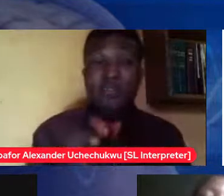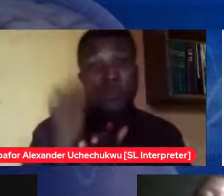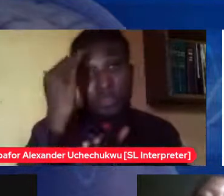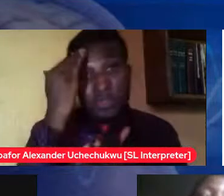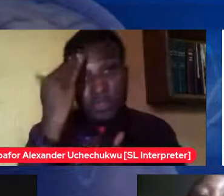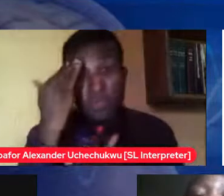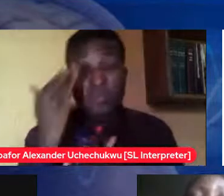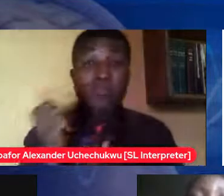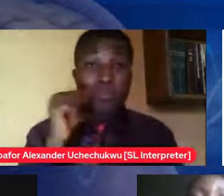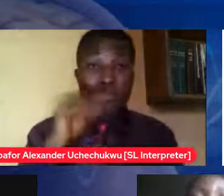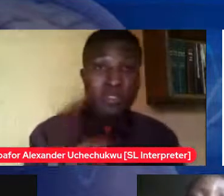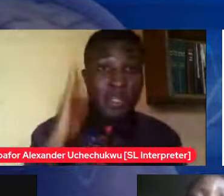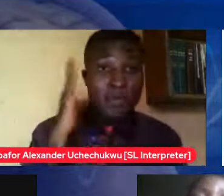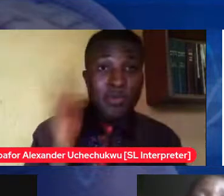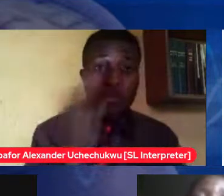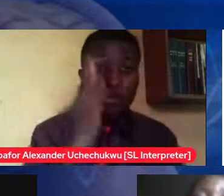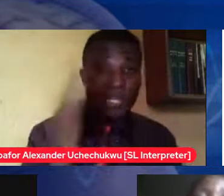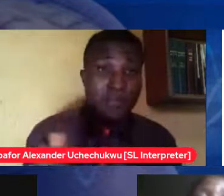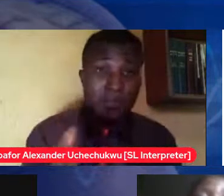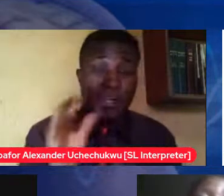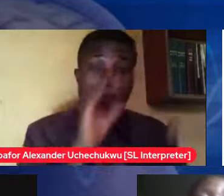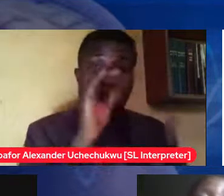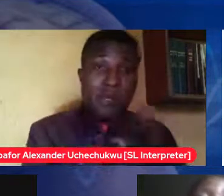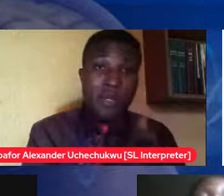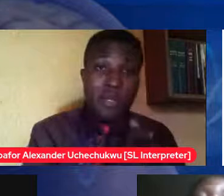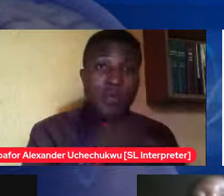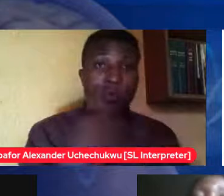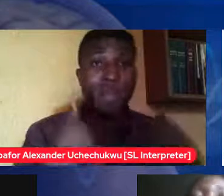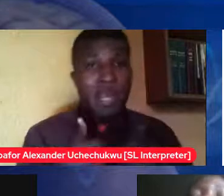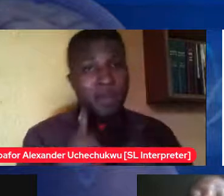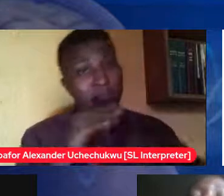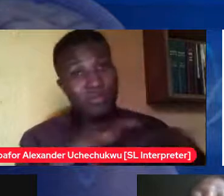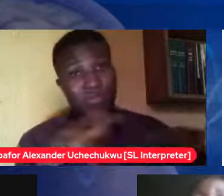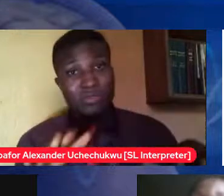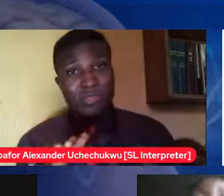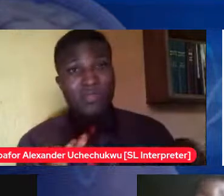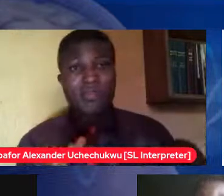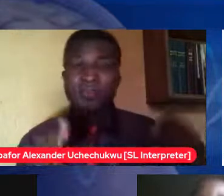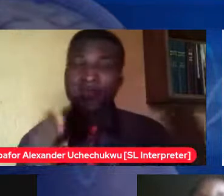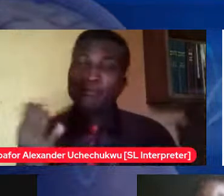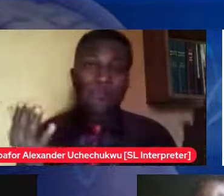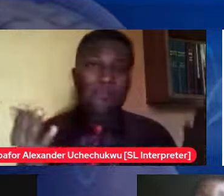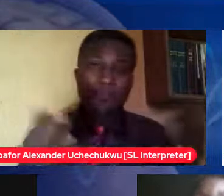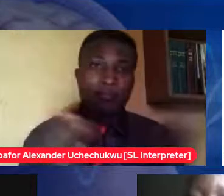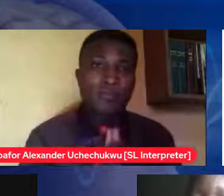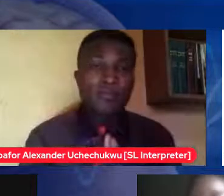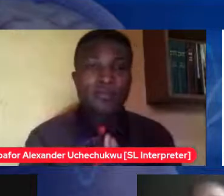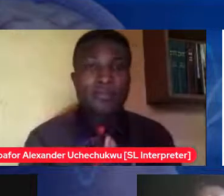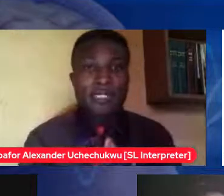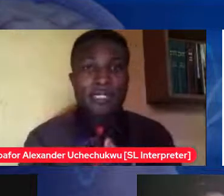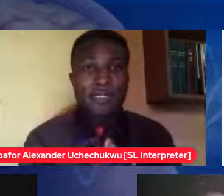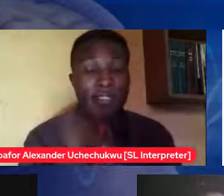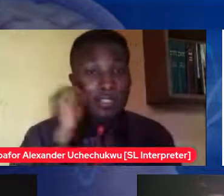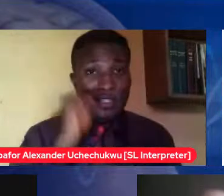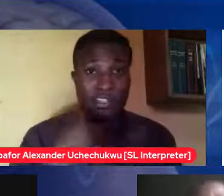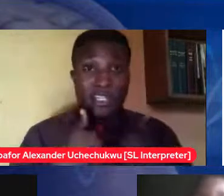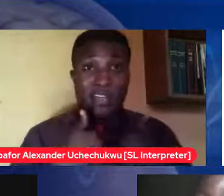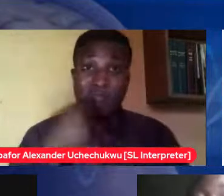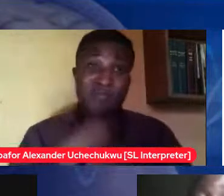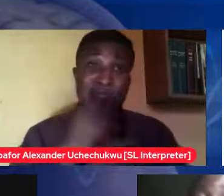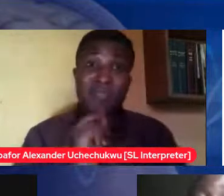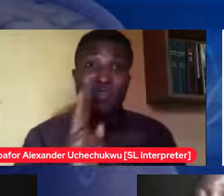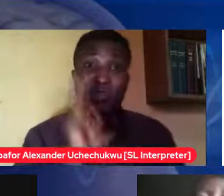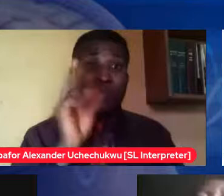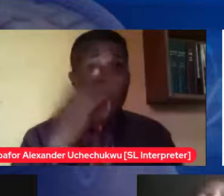so at this point she's actually yes she has up her mind this is now so as far as she's